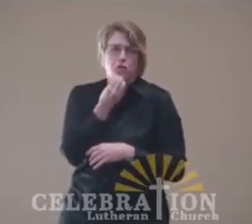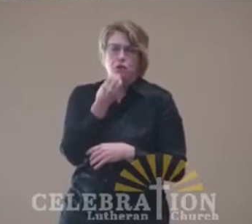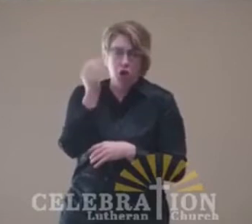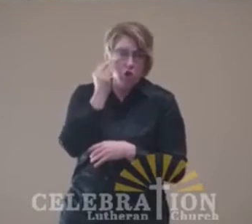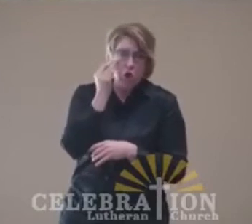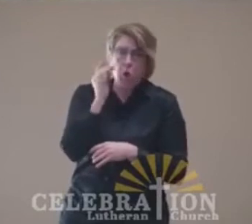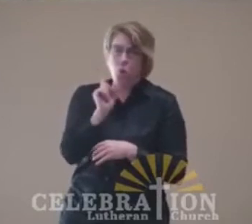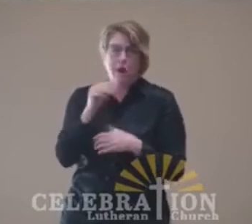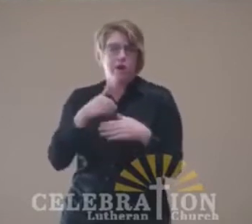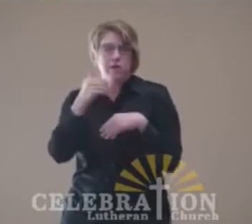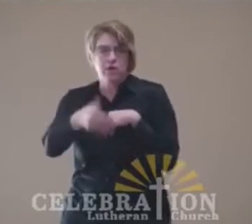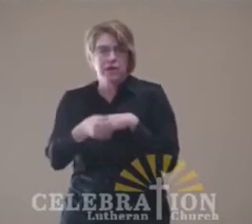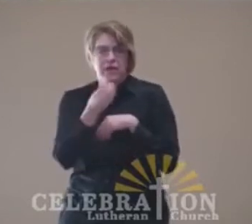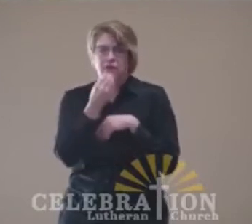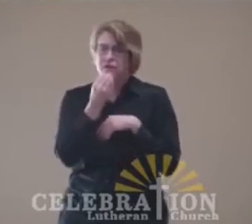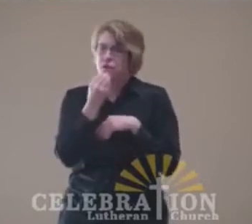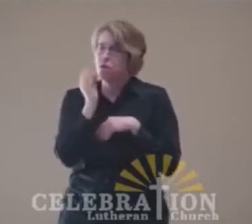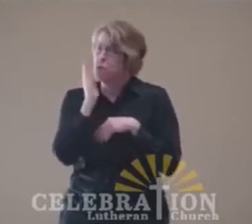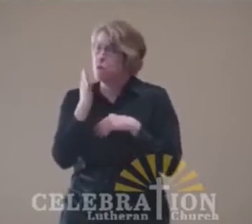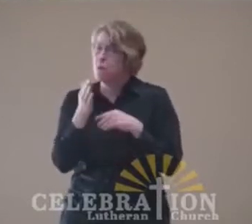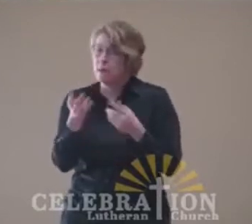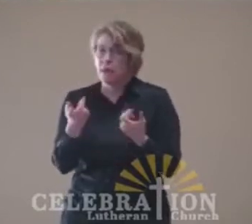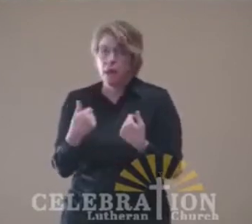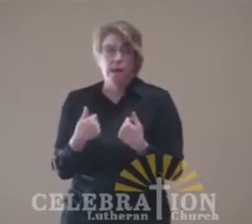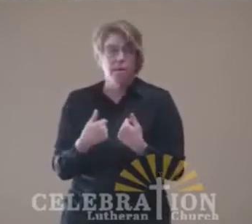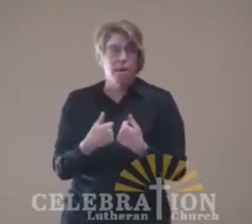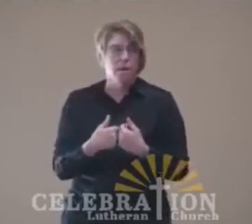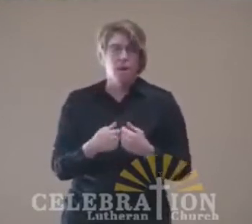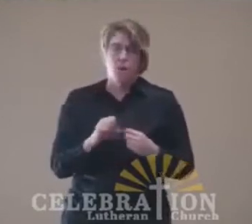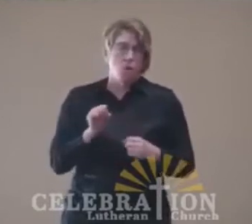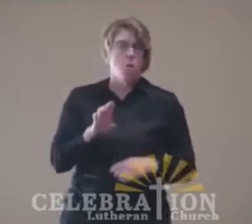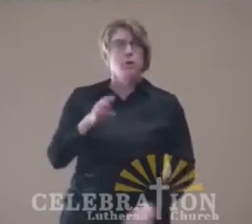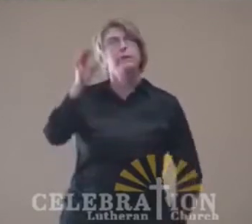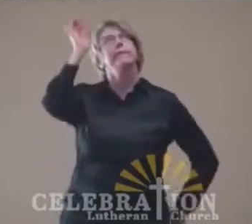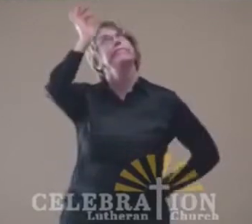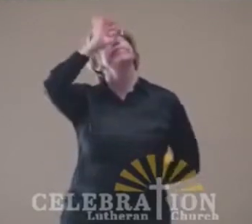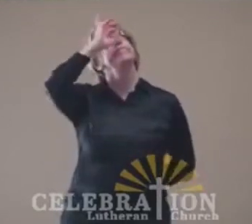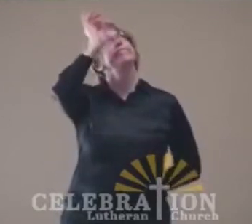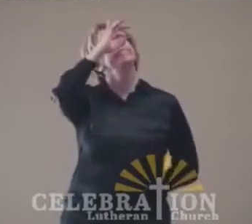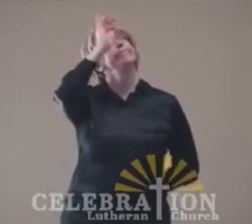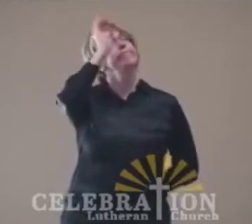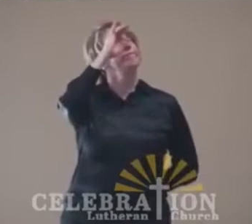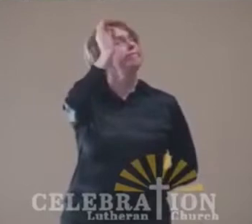my inaction and indifference and ignorance to all of that contribute to the problem?